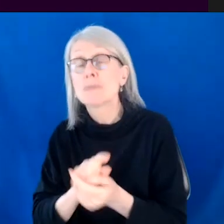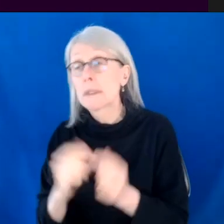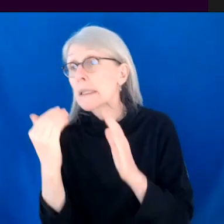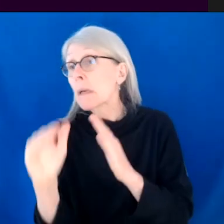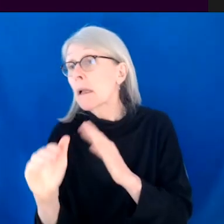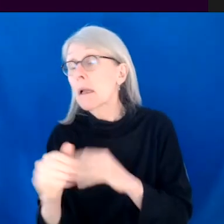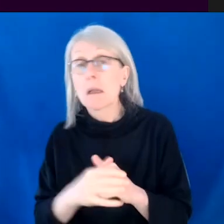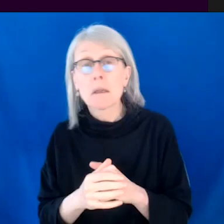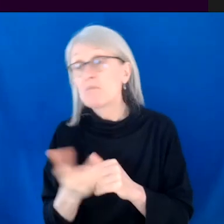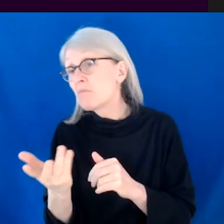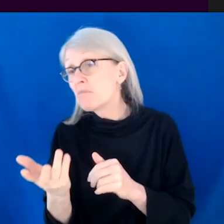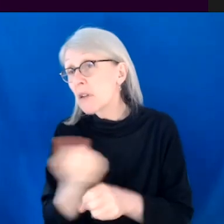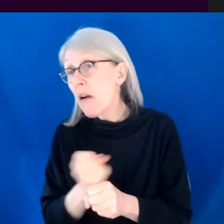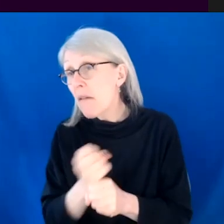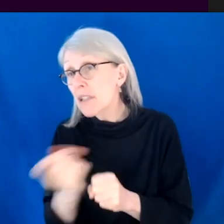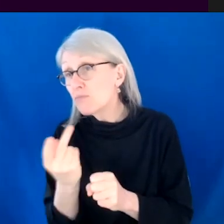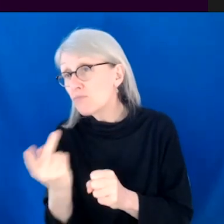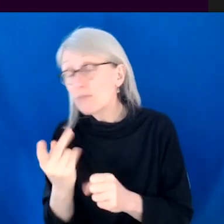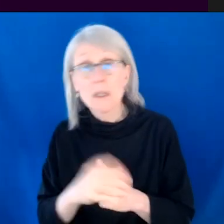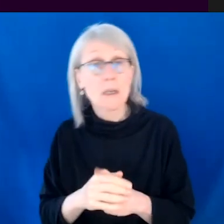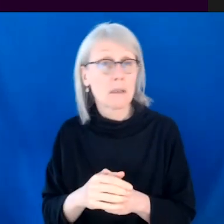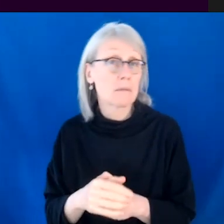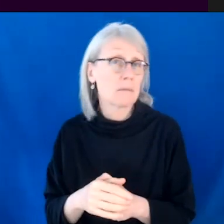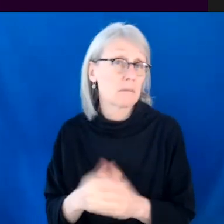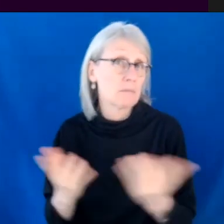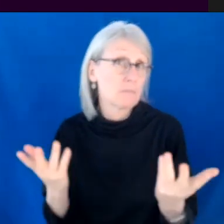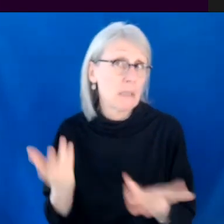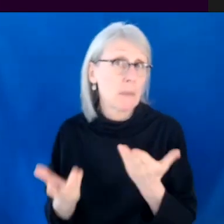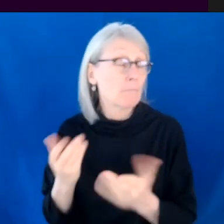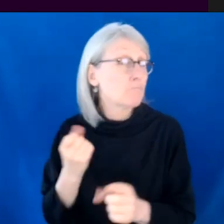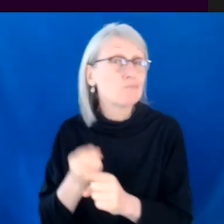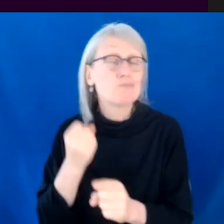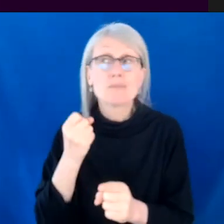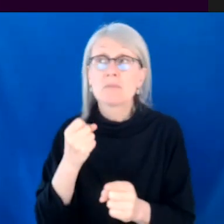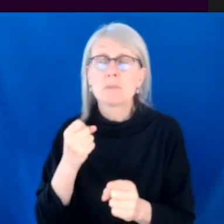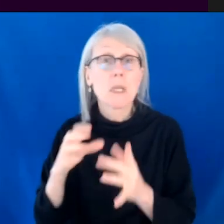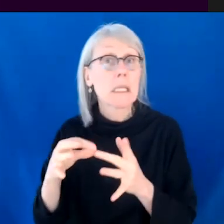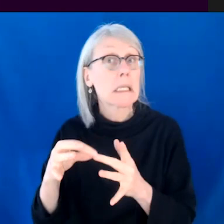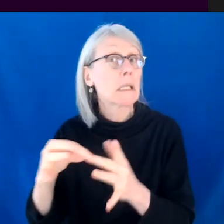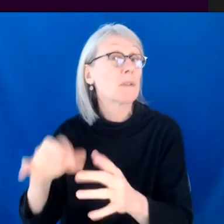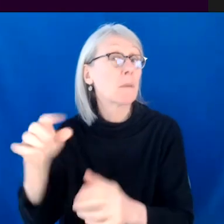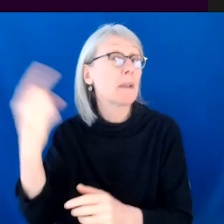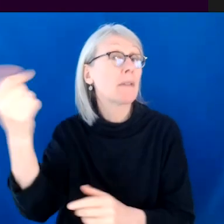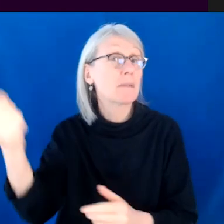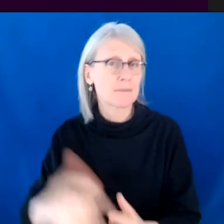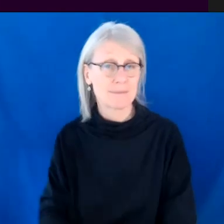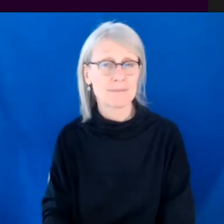copy, just to make that connection. And, and you never know how that could come back to help you. Awesome.